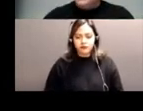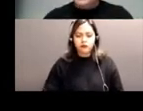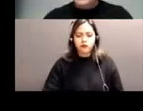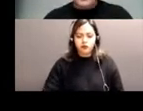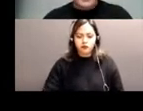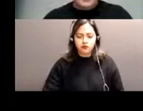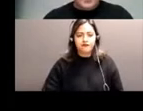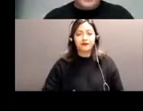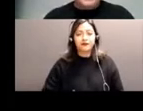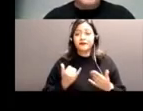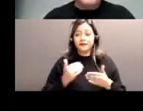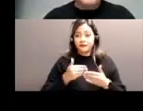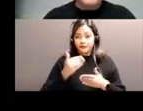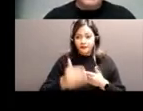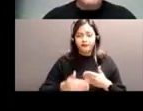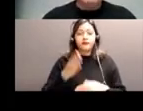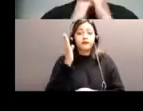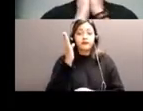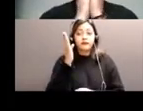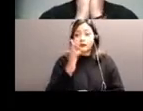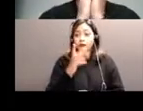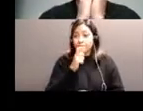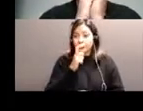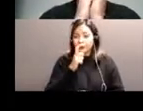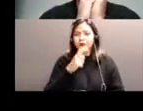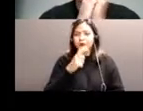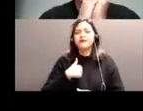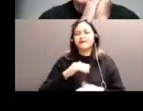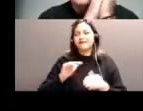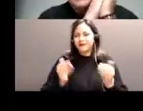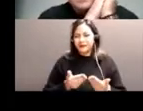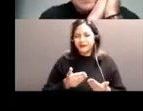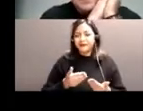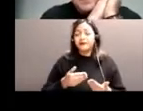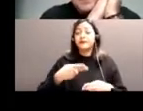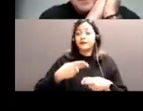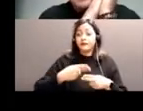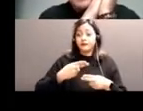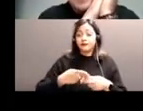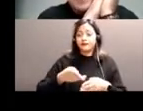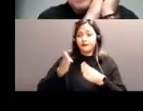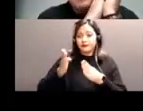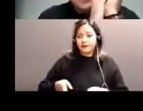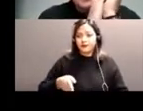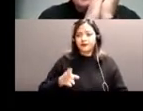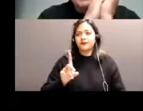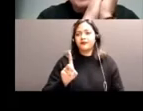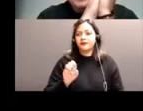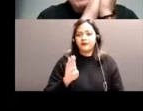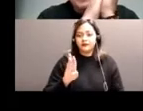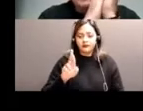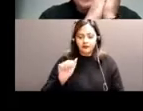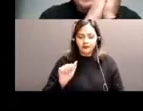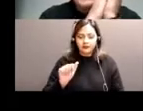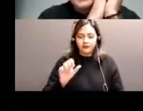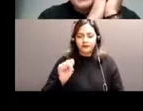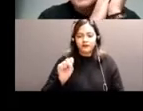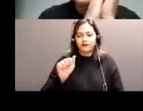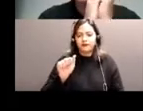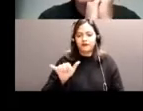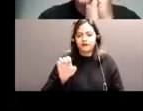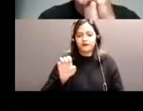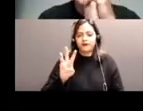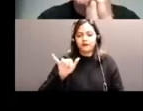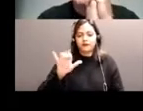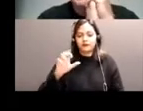I'd like to introduce our next speaker. Our next speaker is Deborah Sayewich. She's a member of the Wasek Singh